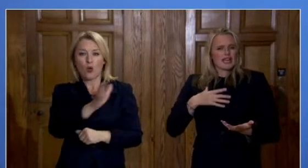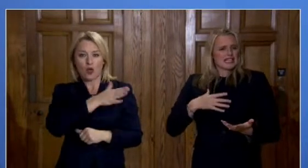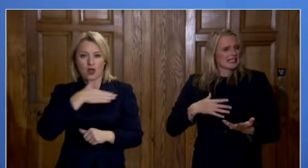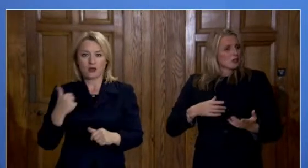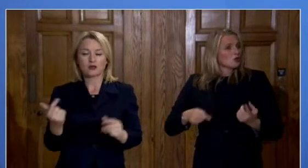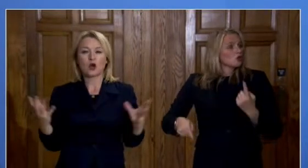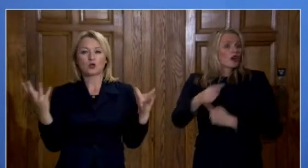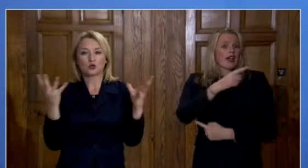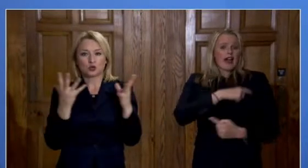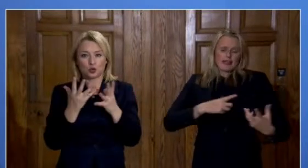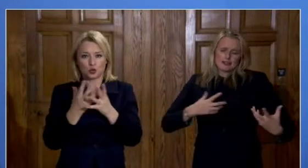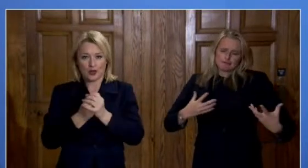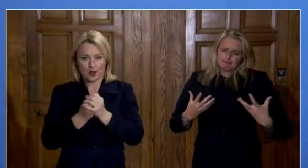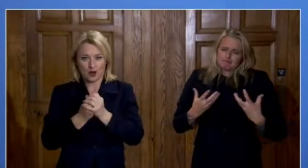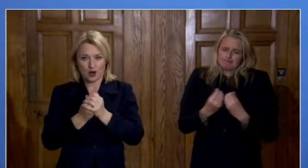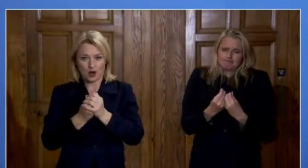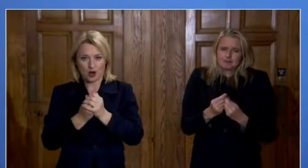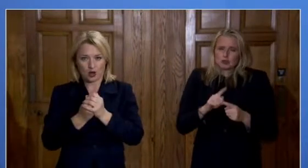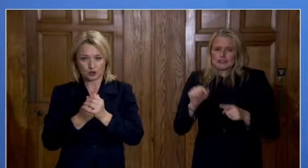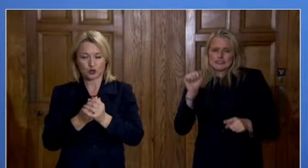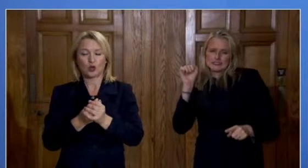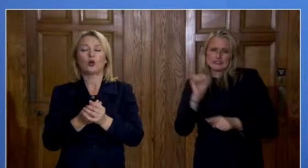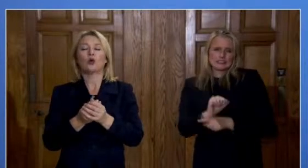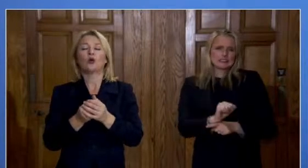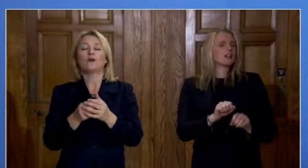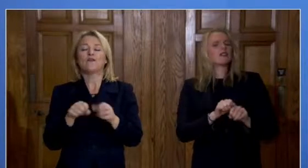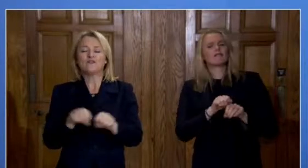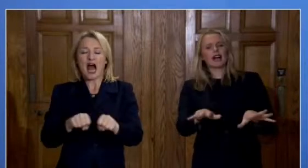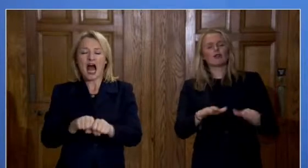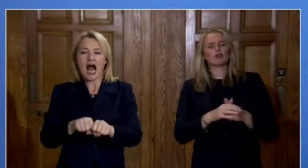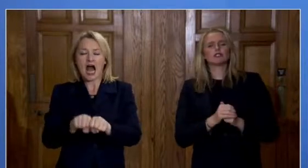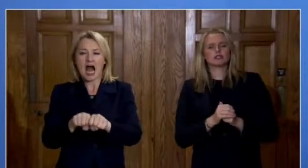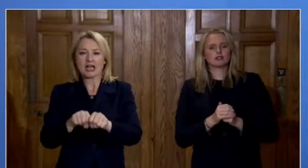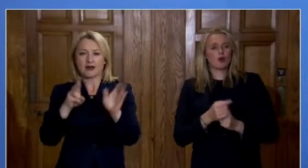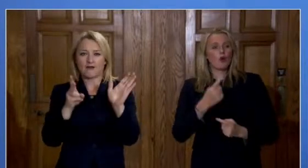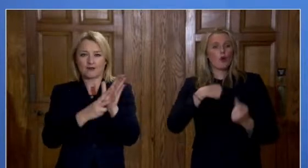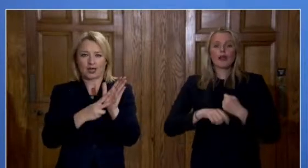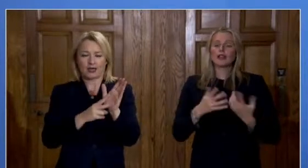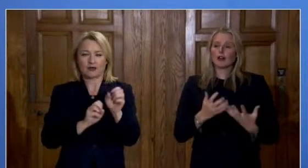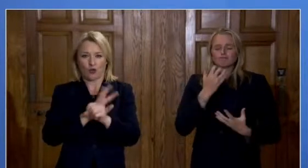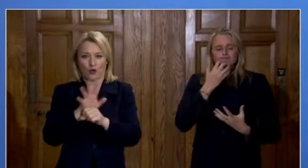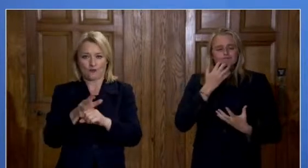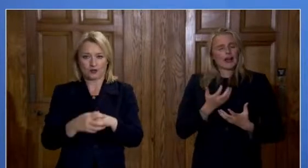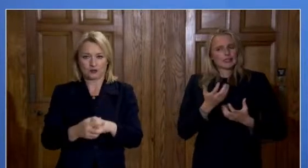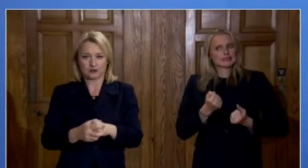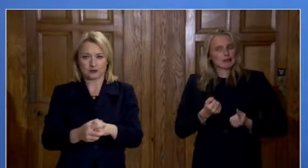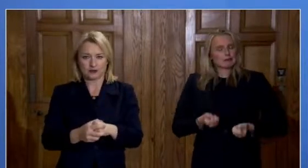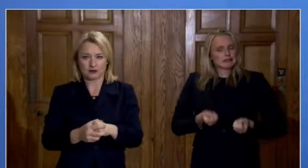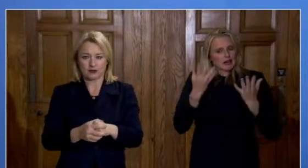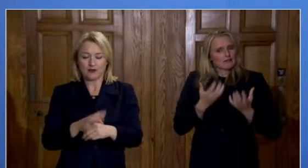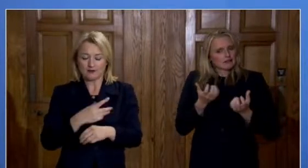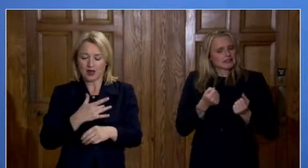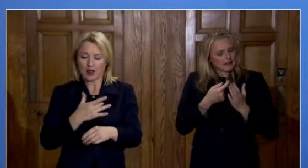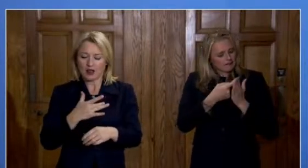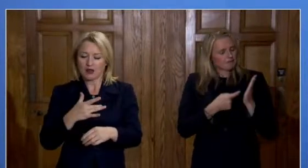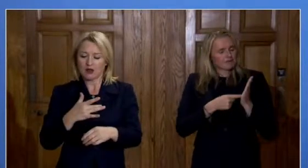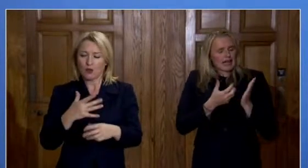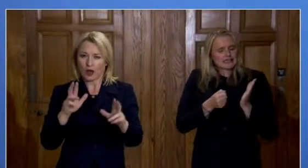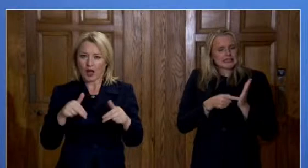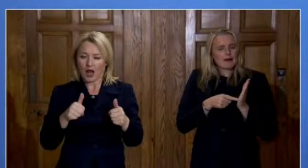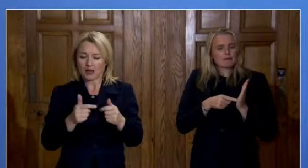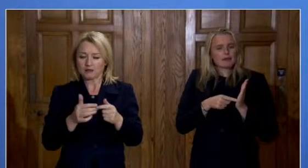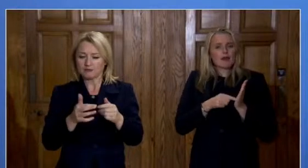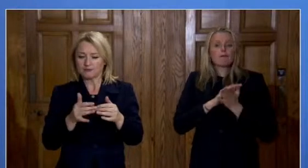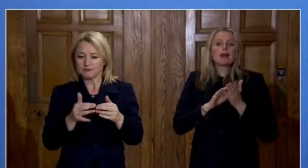By making sacrifices now, we can secure better days down the line. Simply